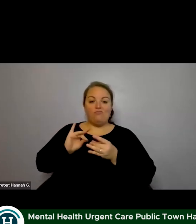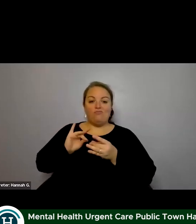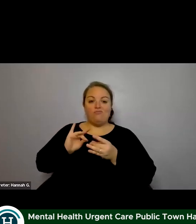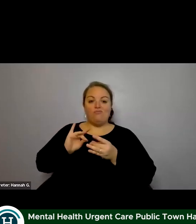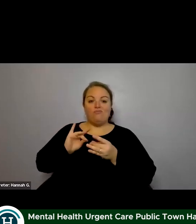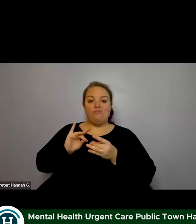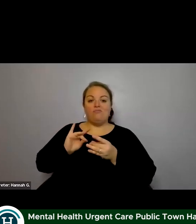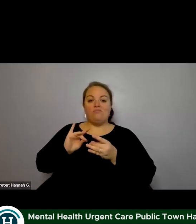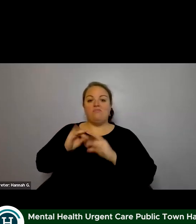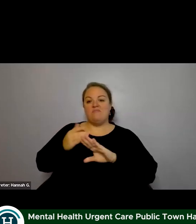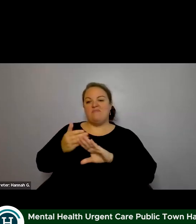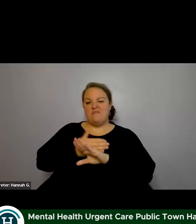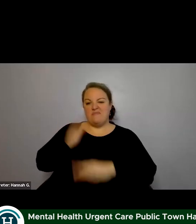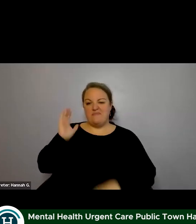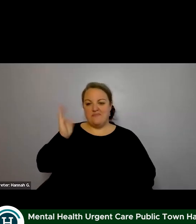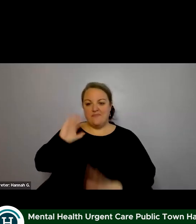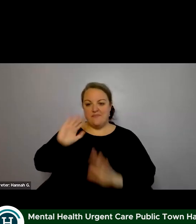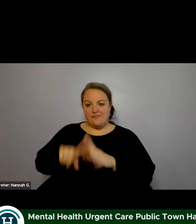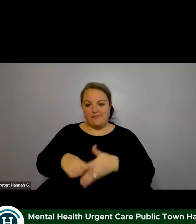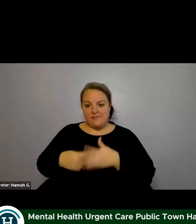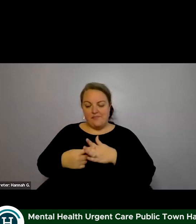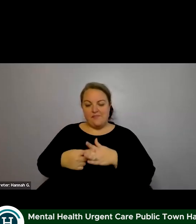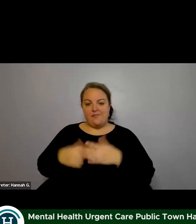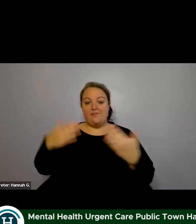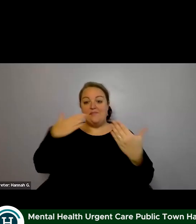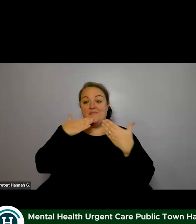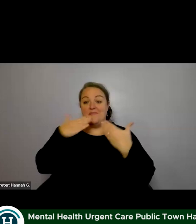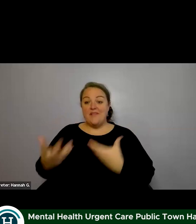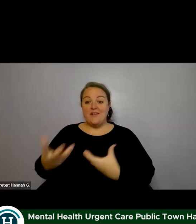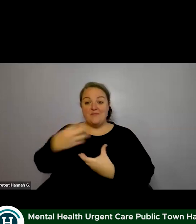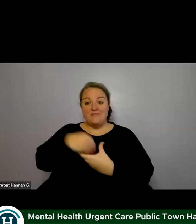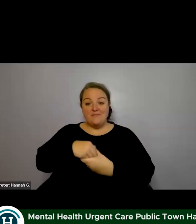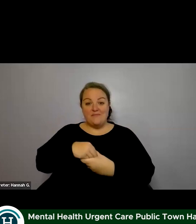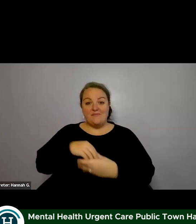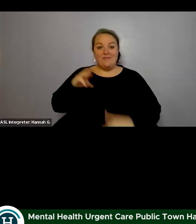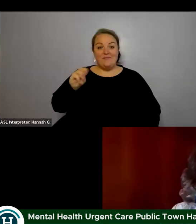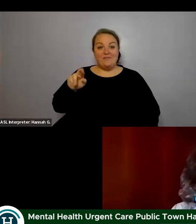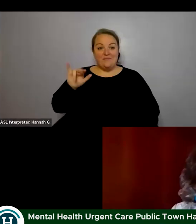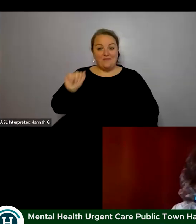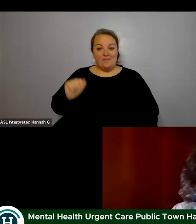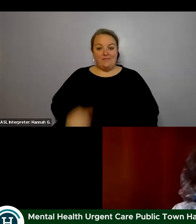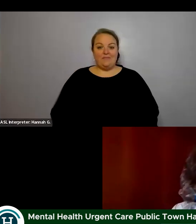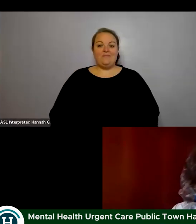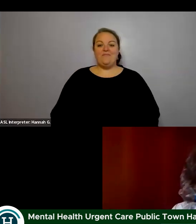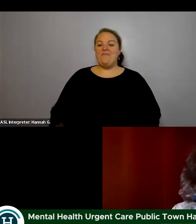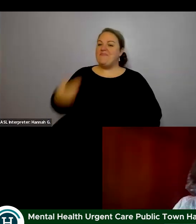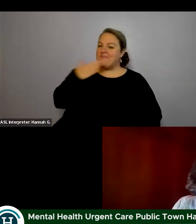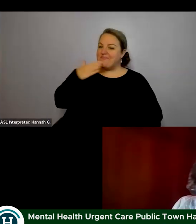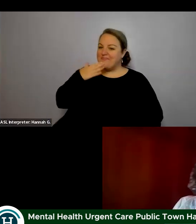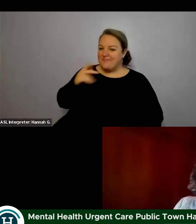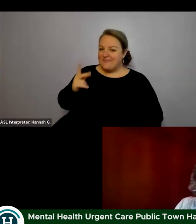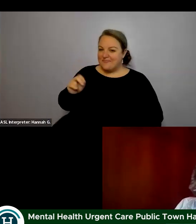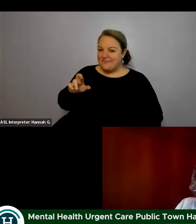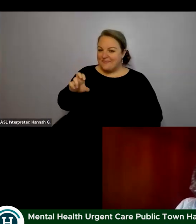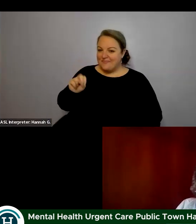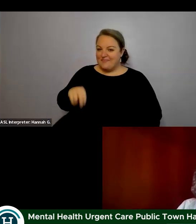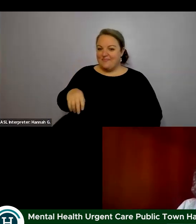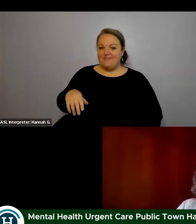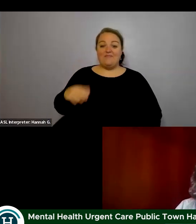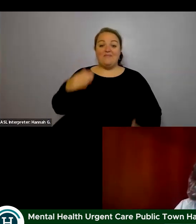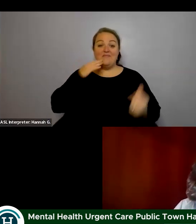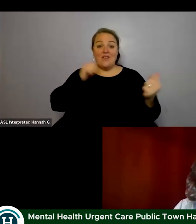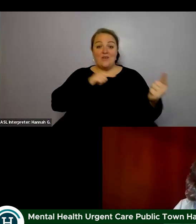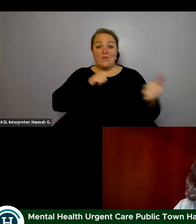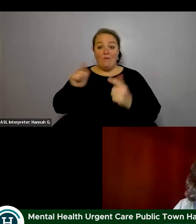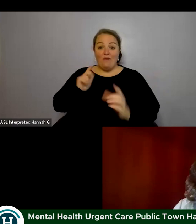our partnership before our presentation begins thank you for being here maria thank you karen and thank you for all